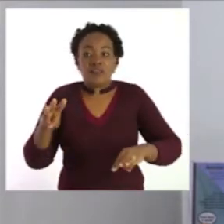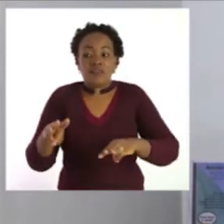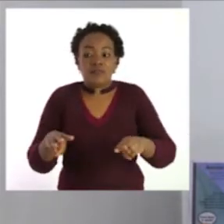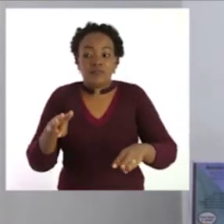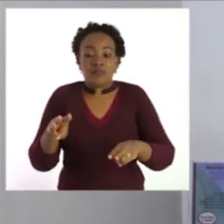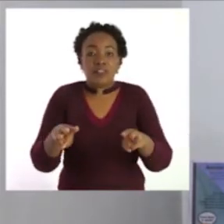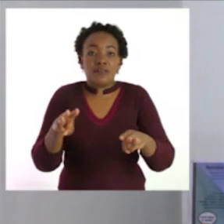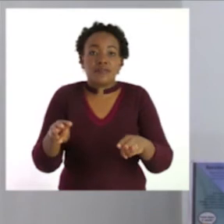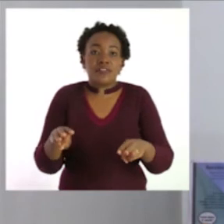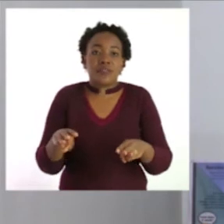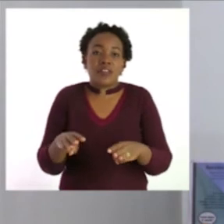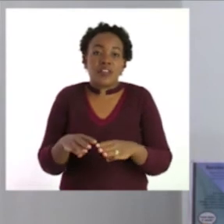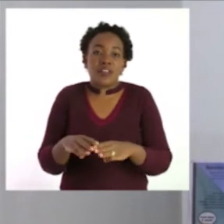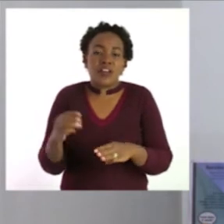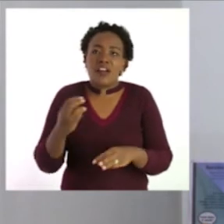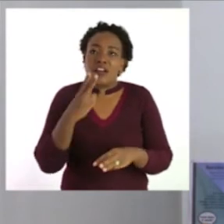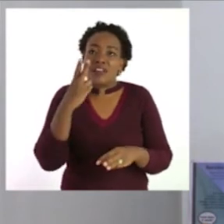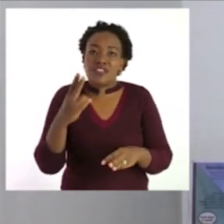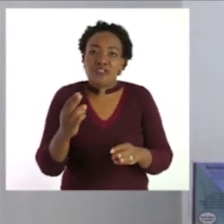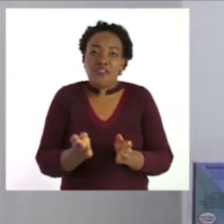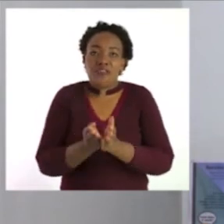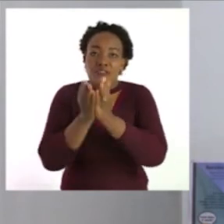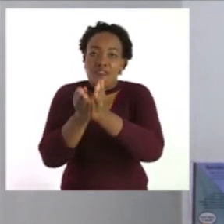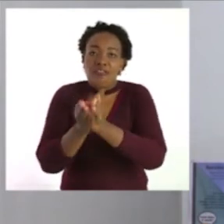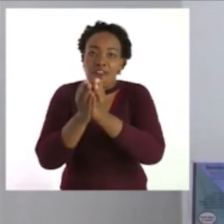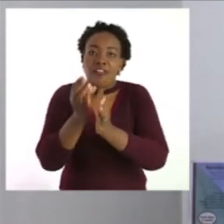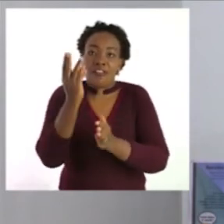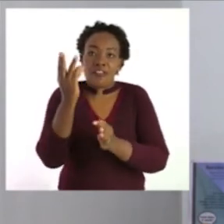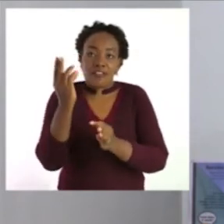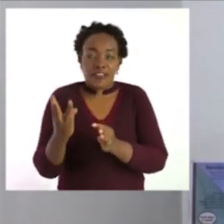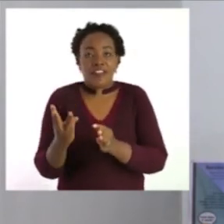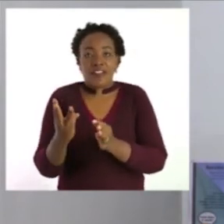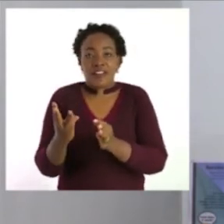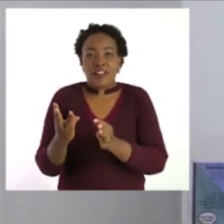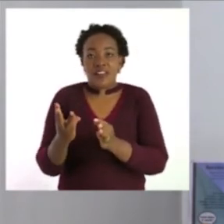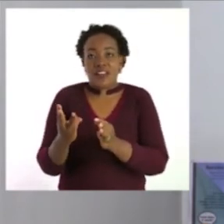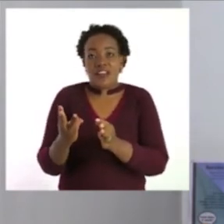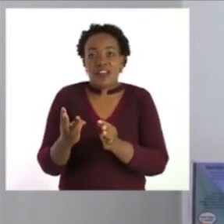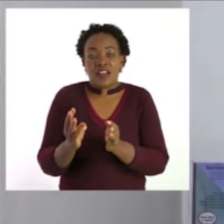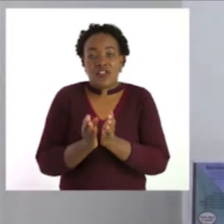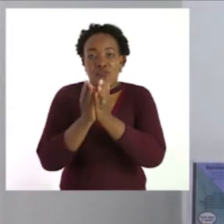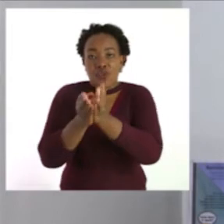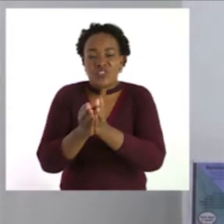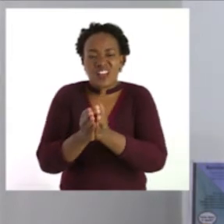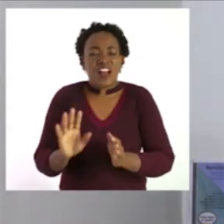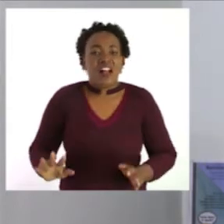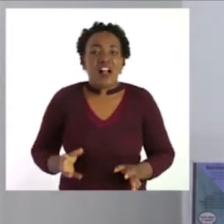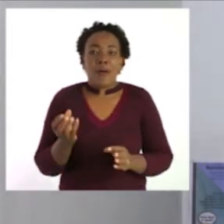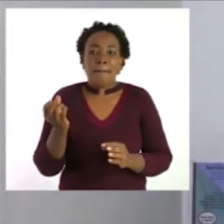I saw three boats anchored at the harbor. How many boats?